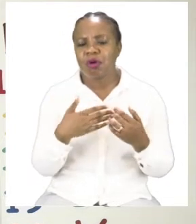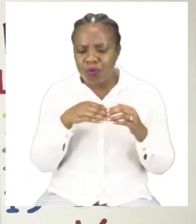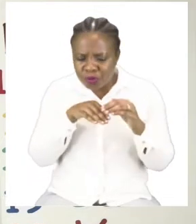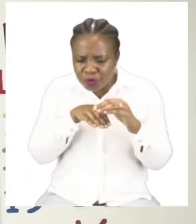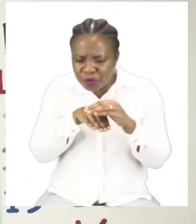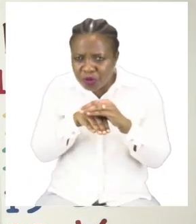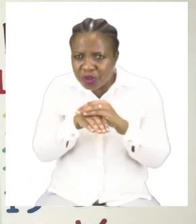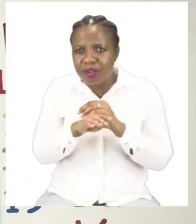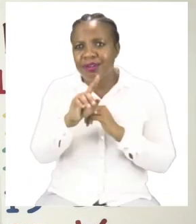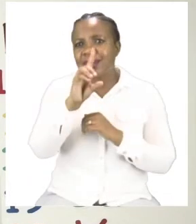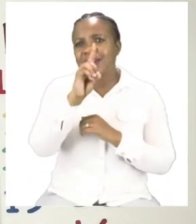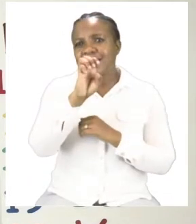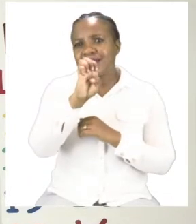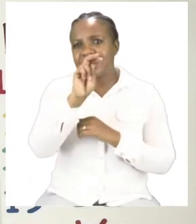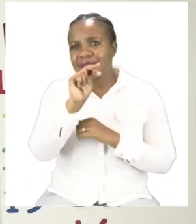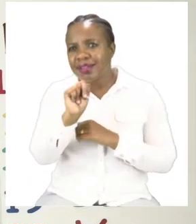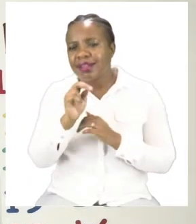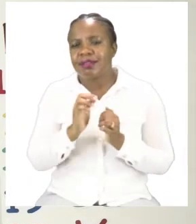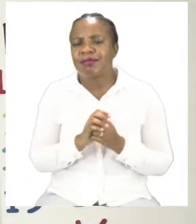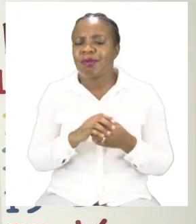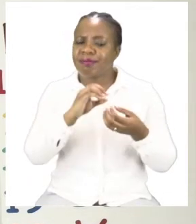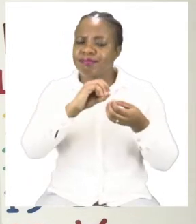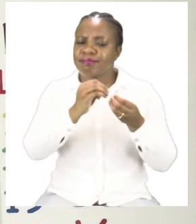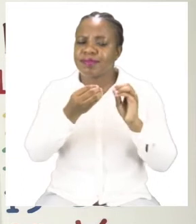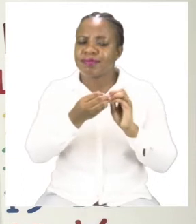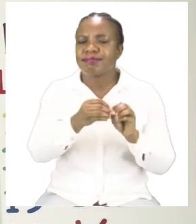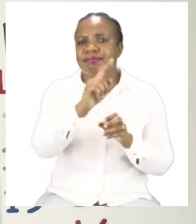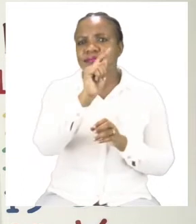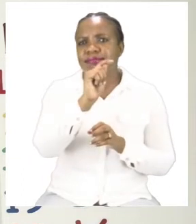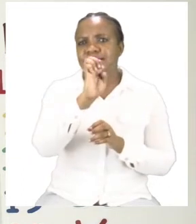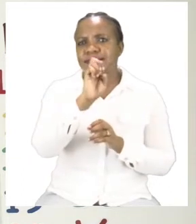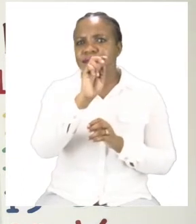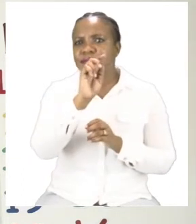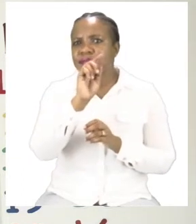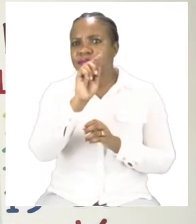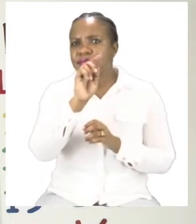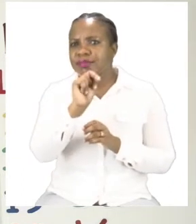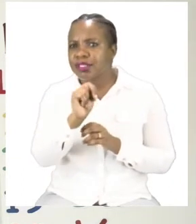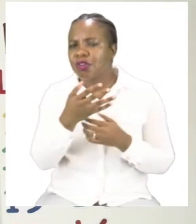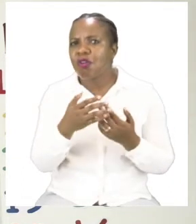the number 10? Or a web?